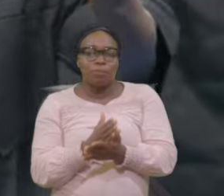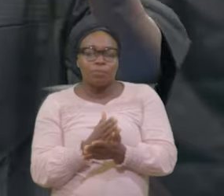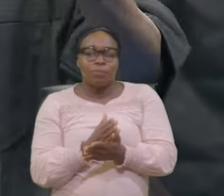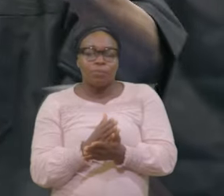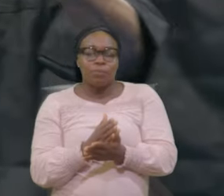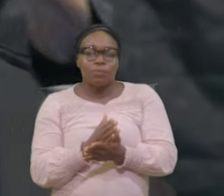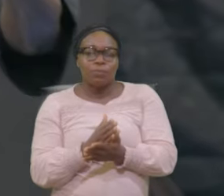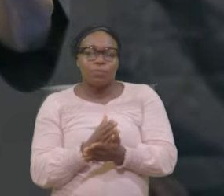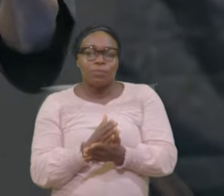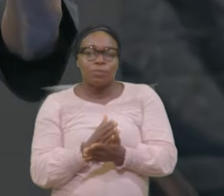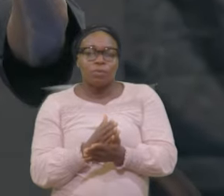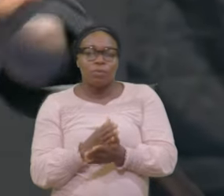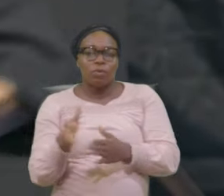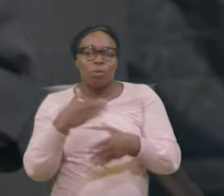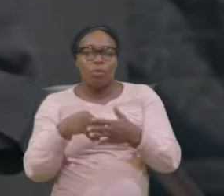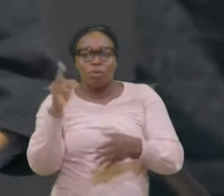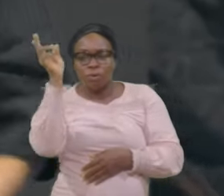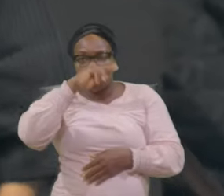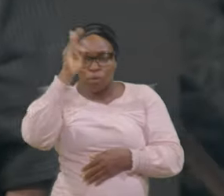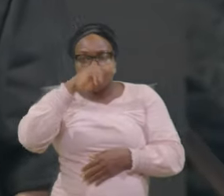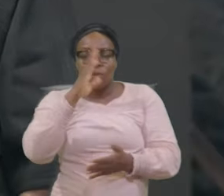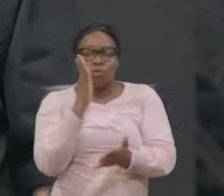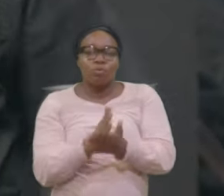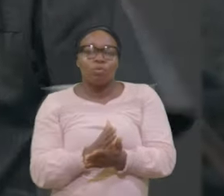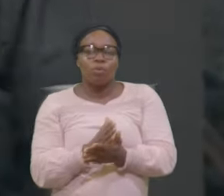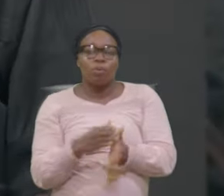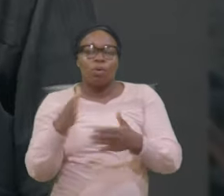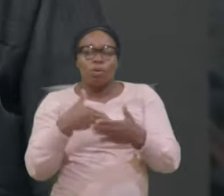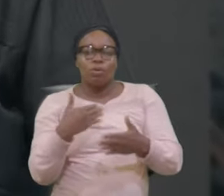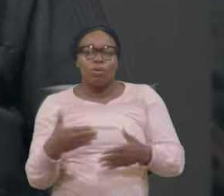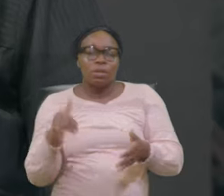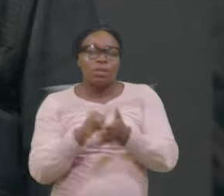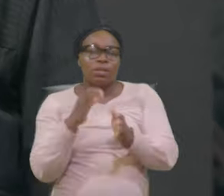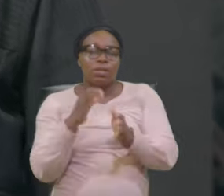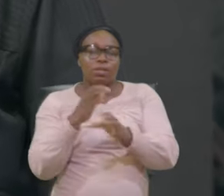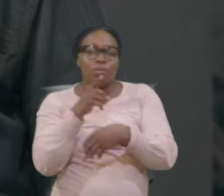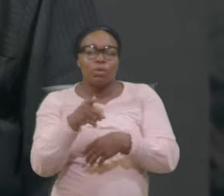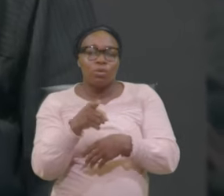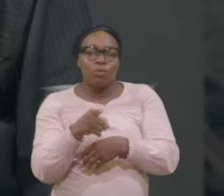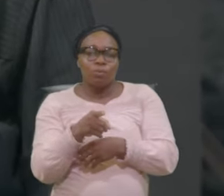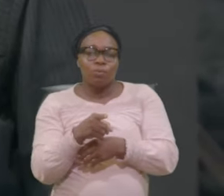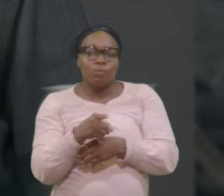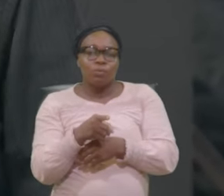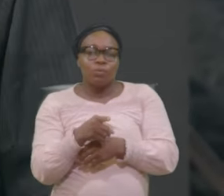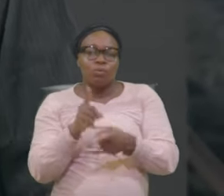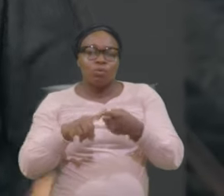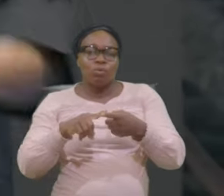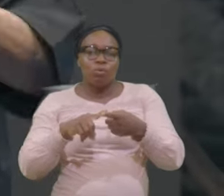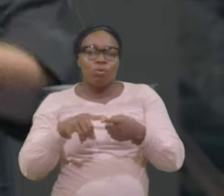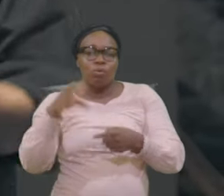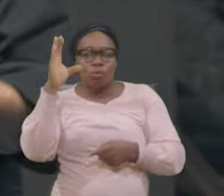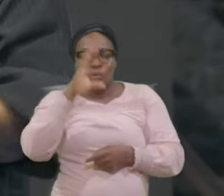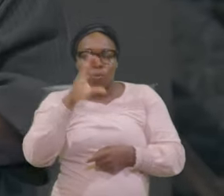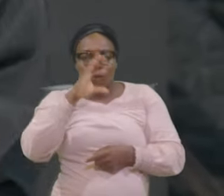All the things That make you Sleepless That fellow I wanted to Get to him To dare Do